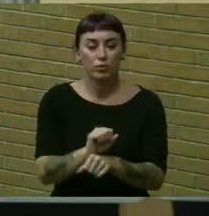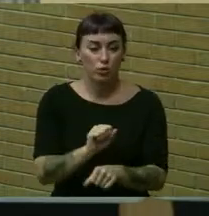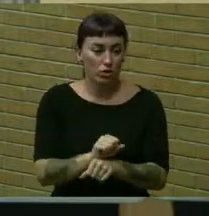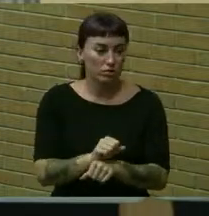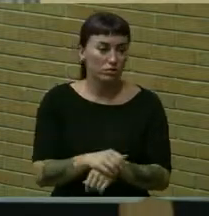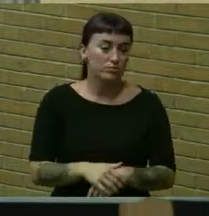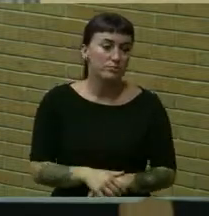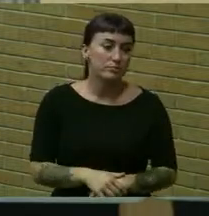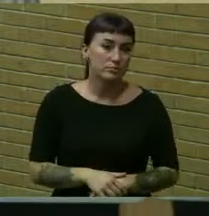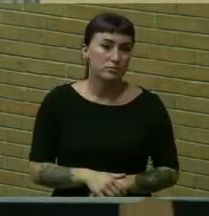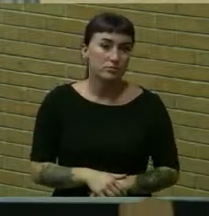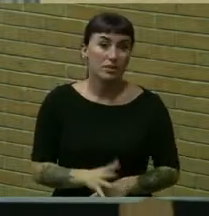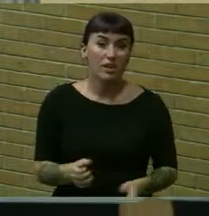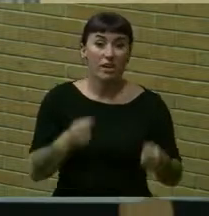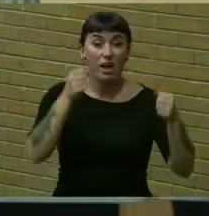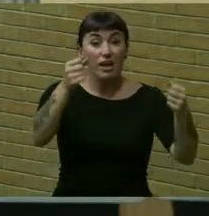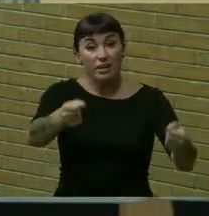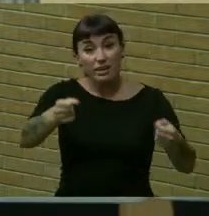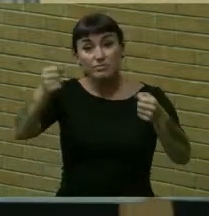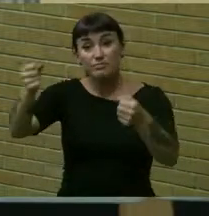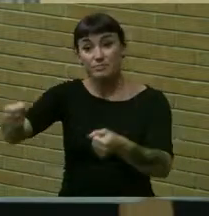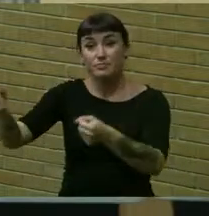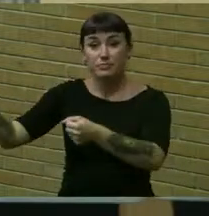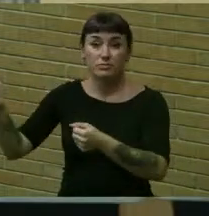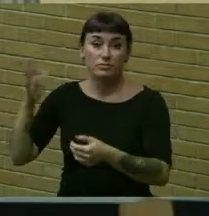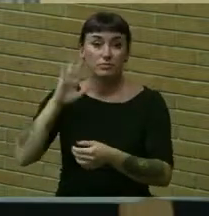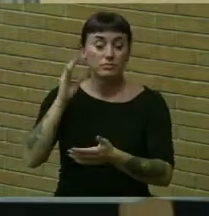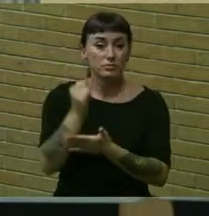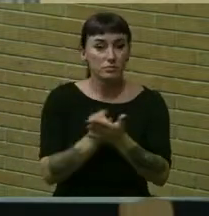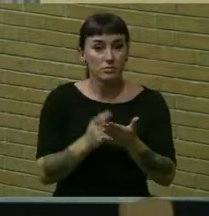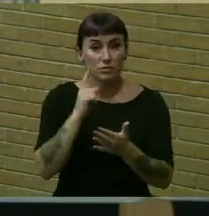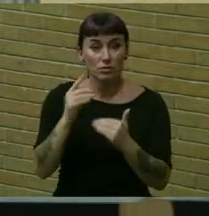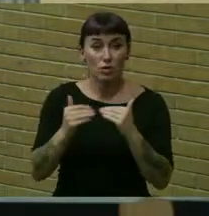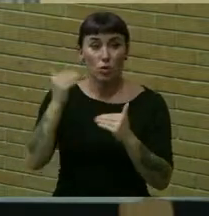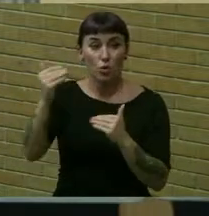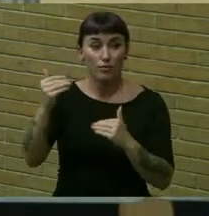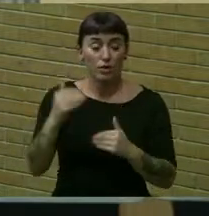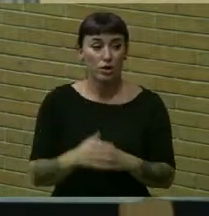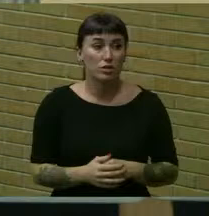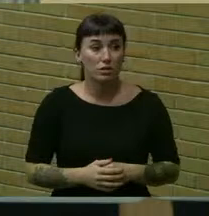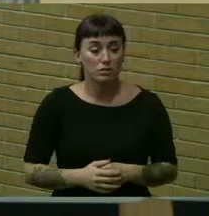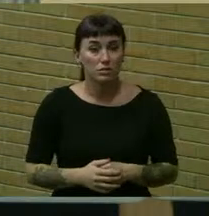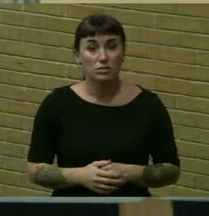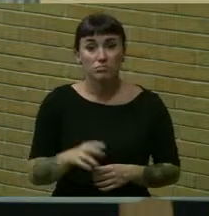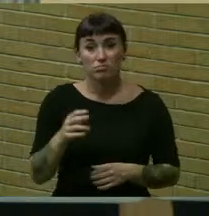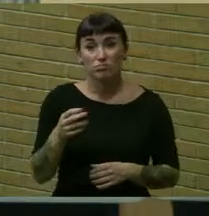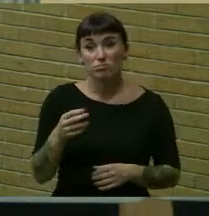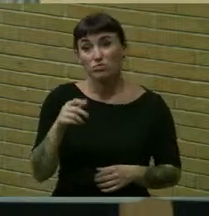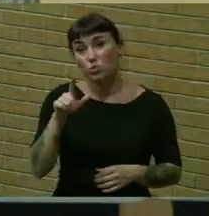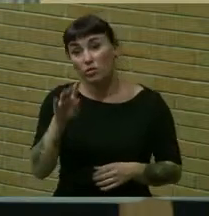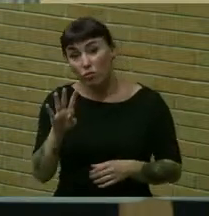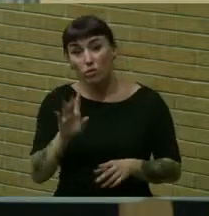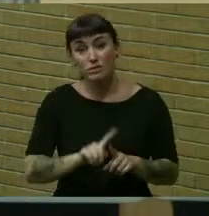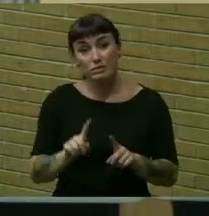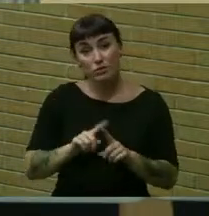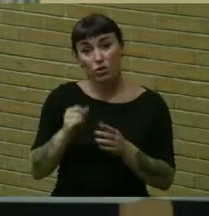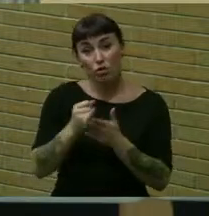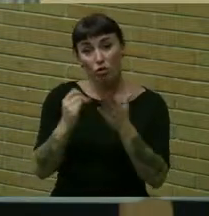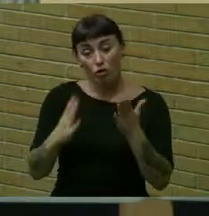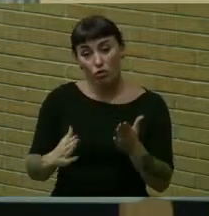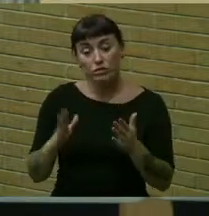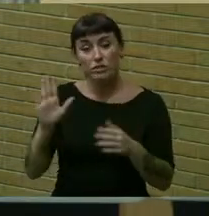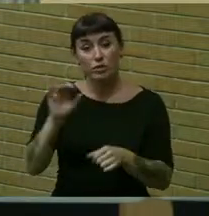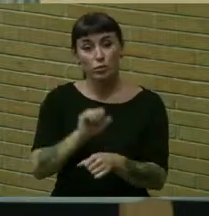hanging uh the work uh over uh two dozen artists works